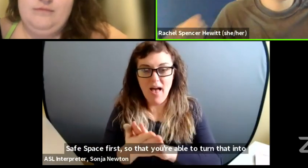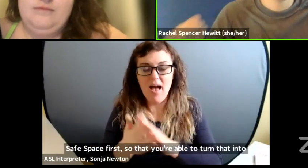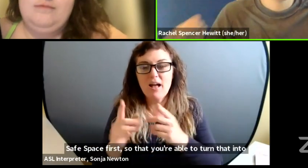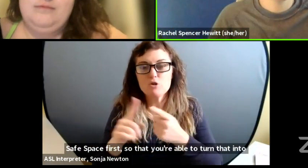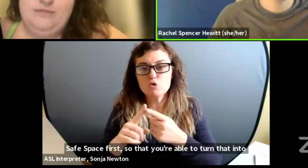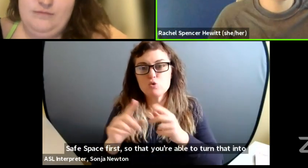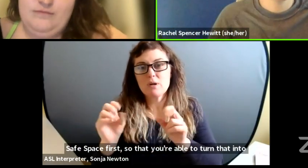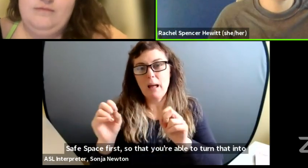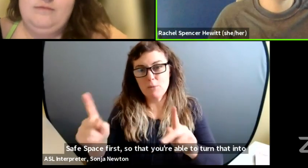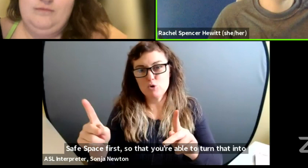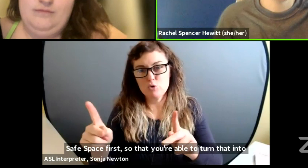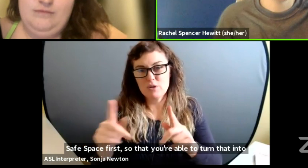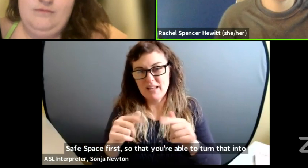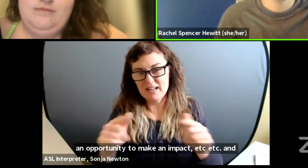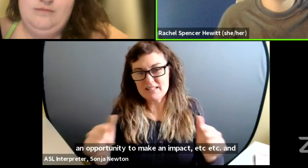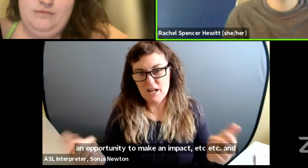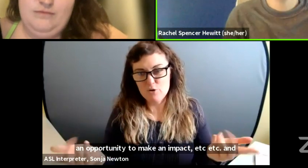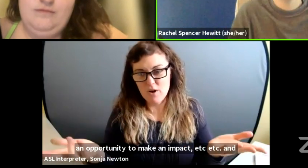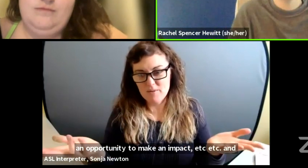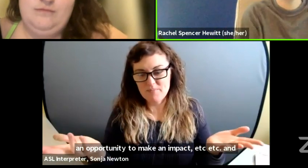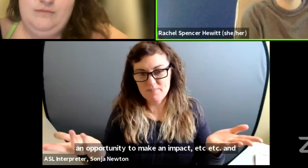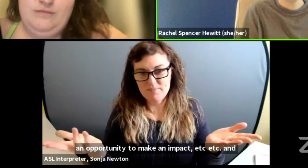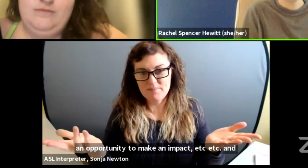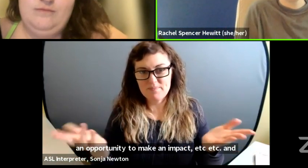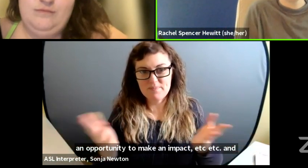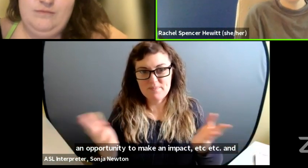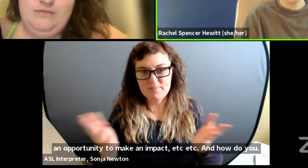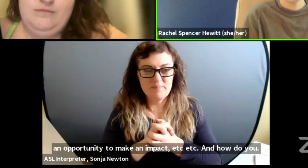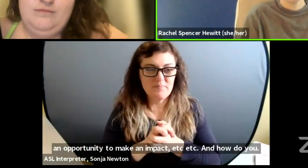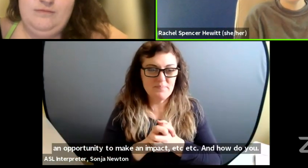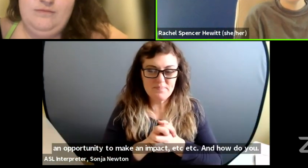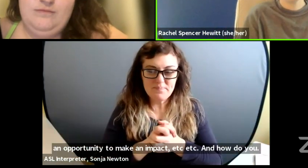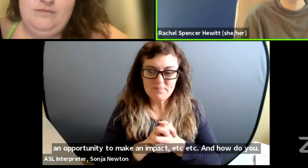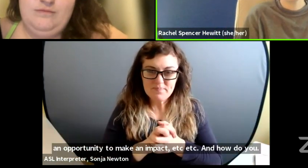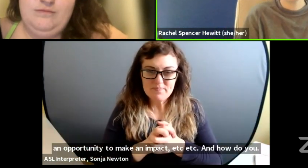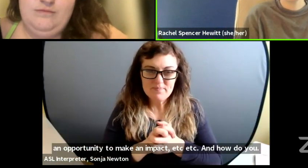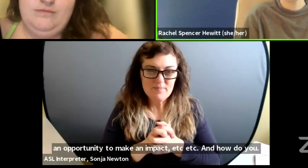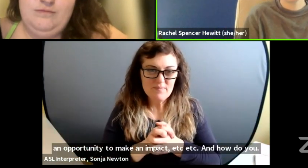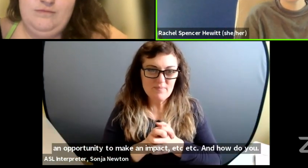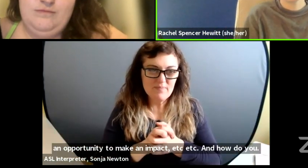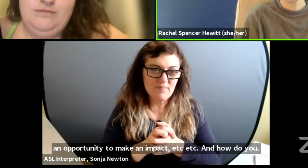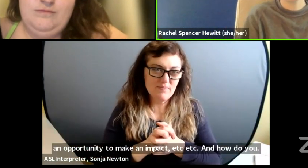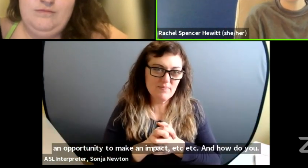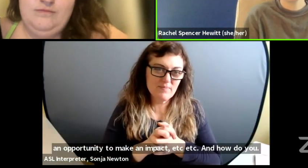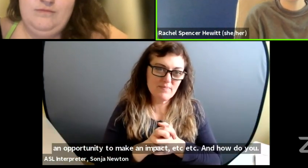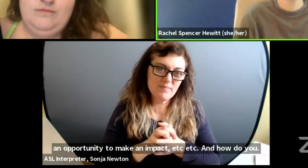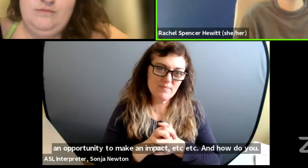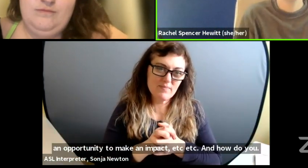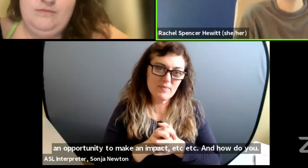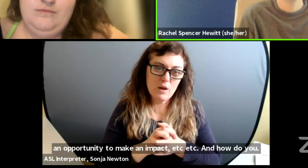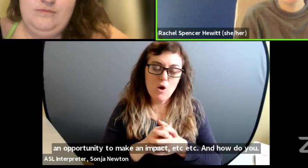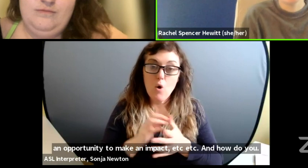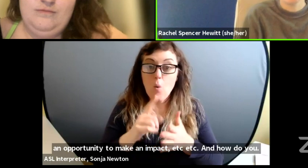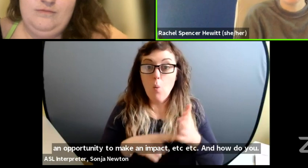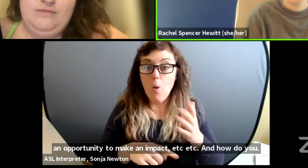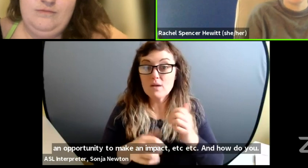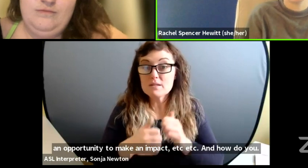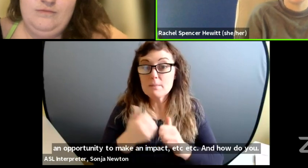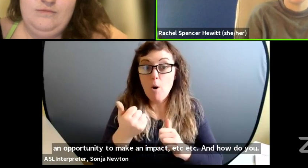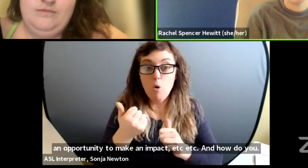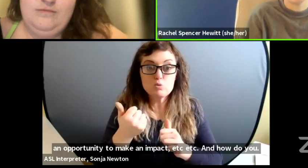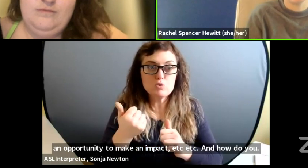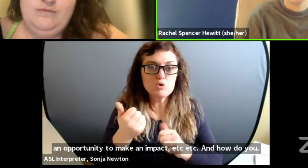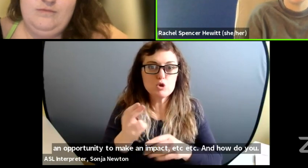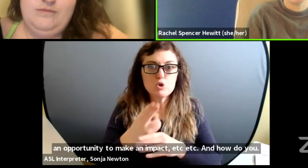impact, et cetera, et cetera. And how do you, yeah, how do you, what was the most, uh, useful thing for you development-wise,